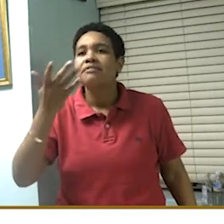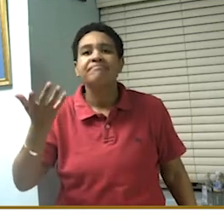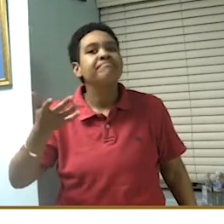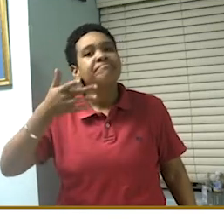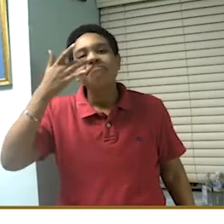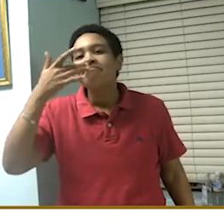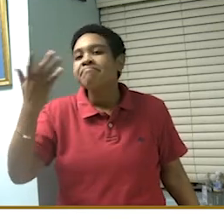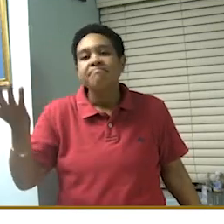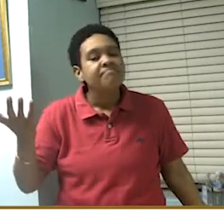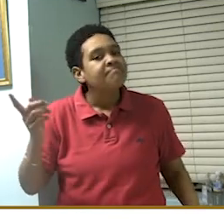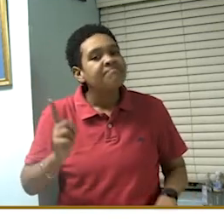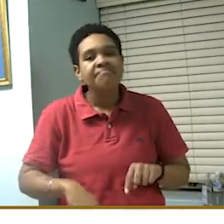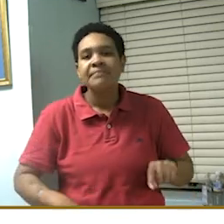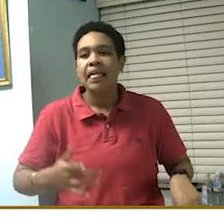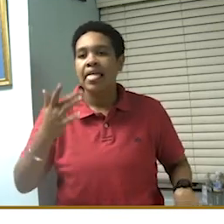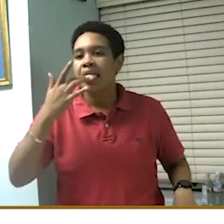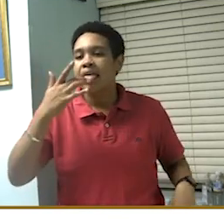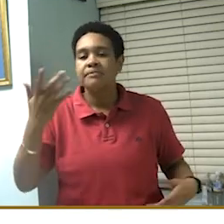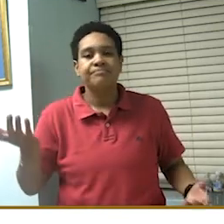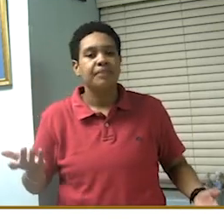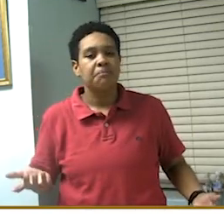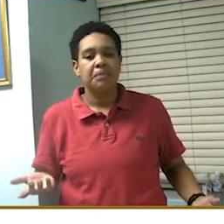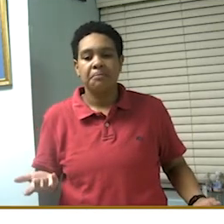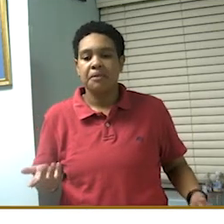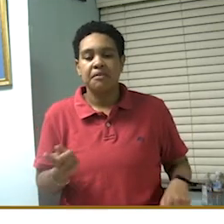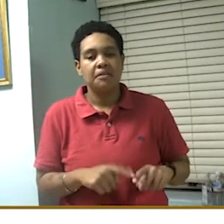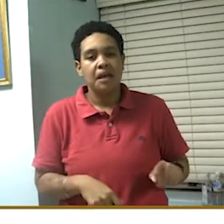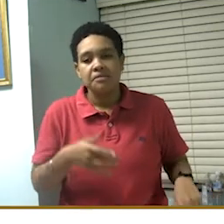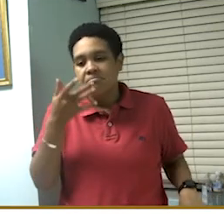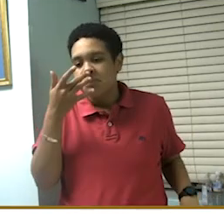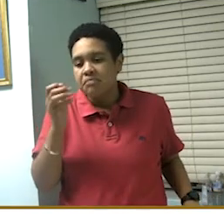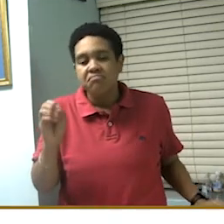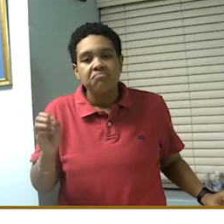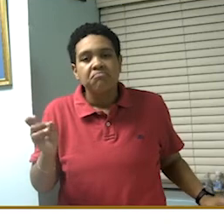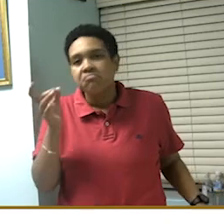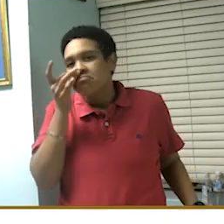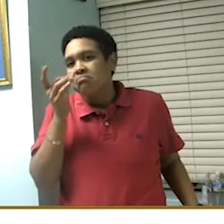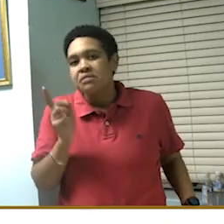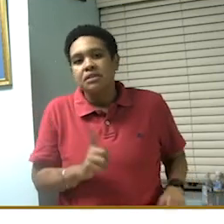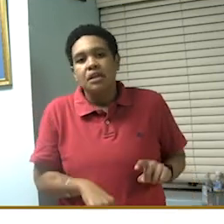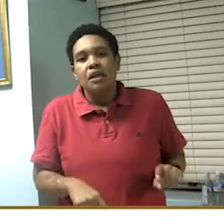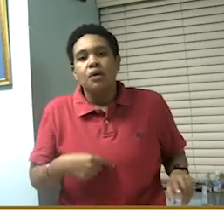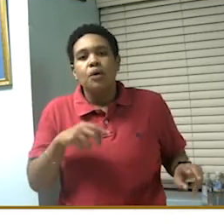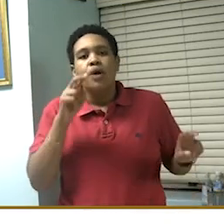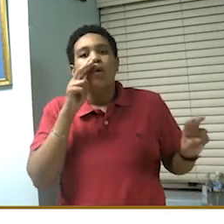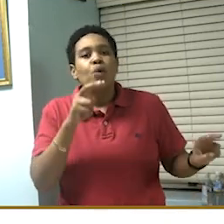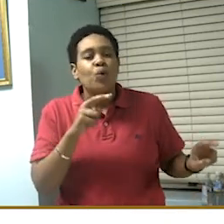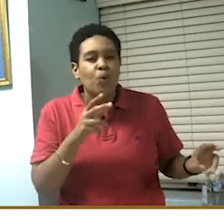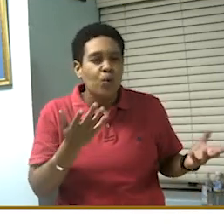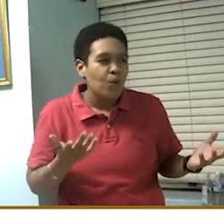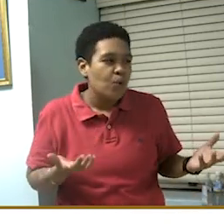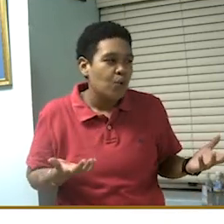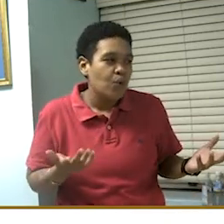have been seen. When we look at combinations,